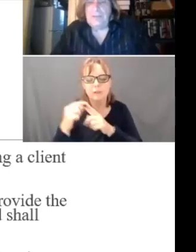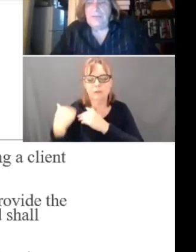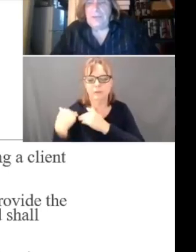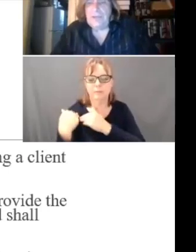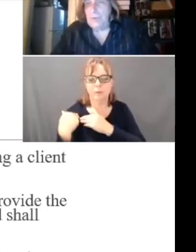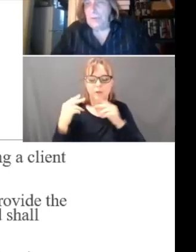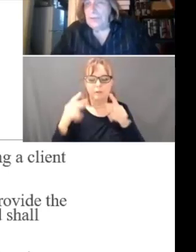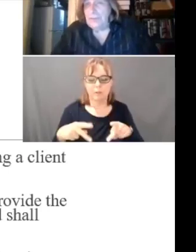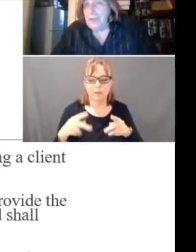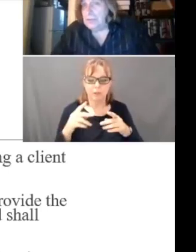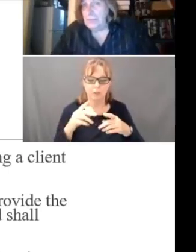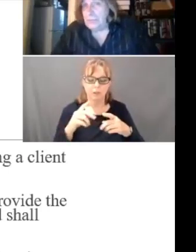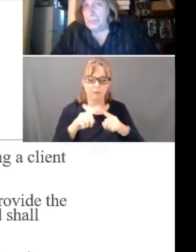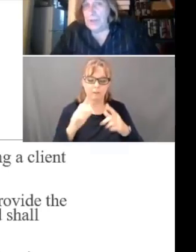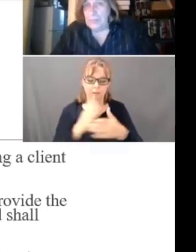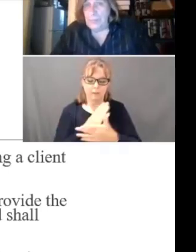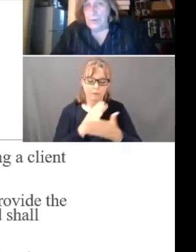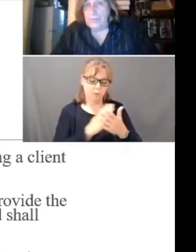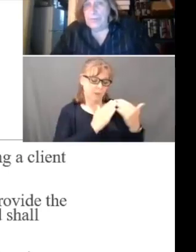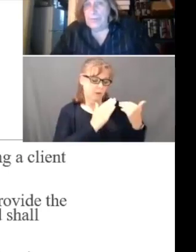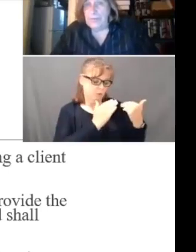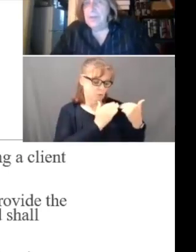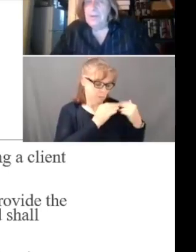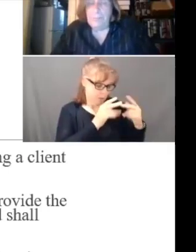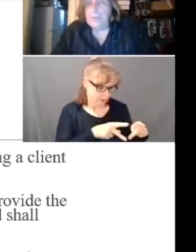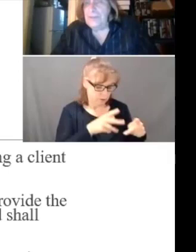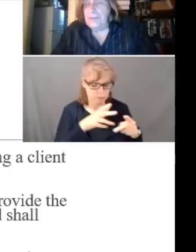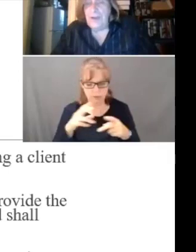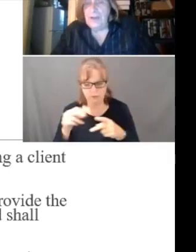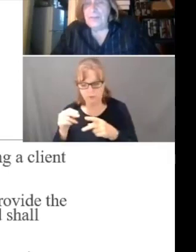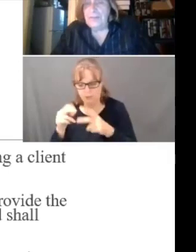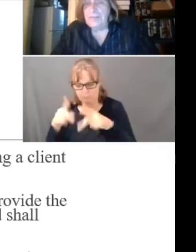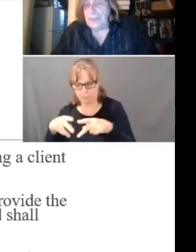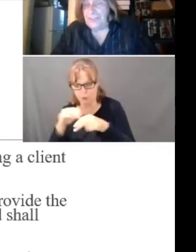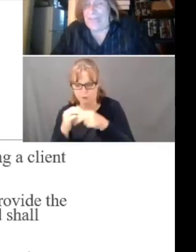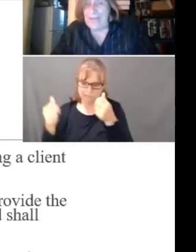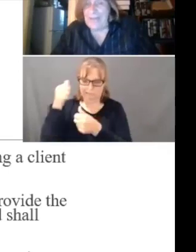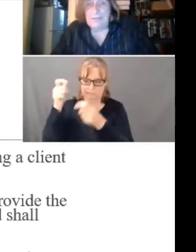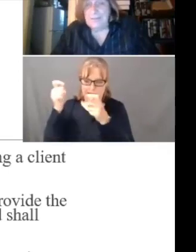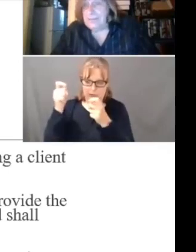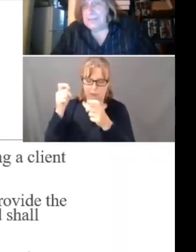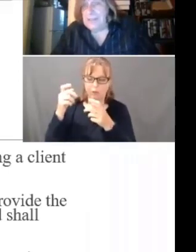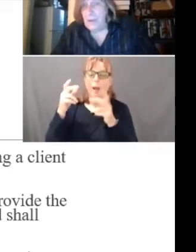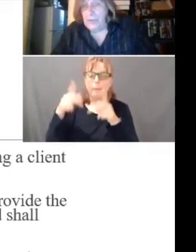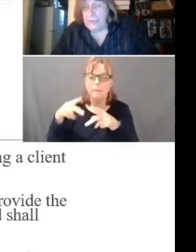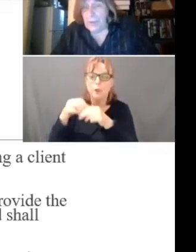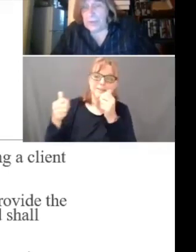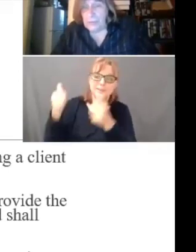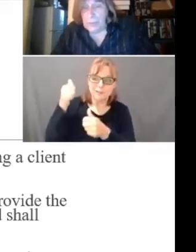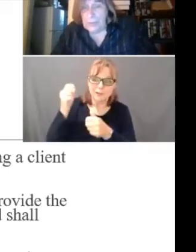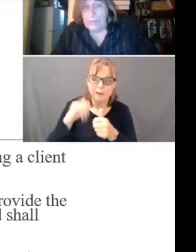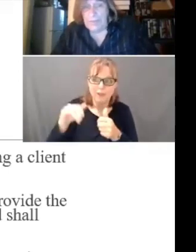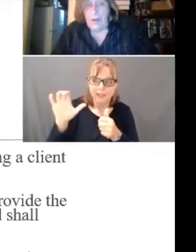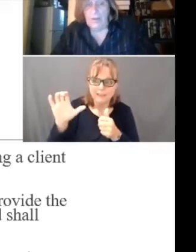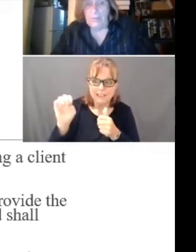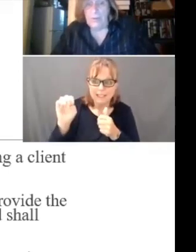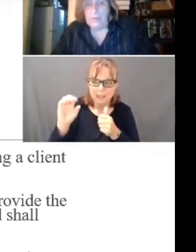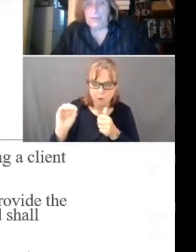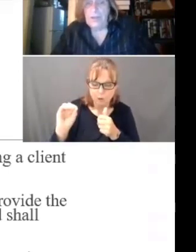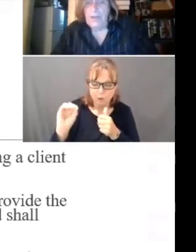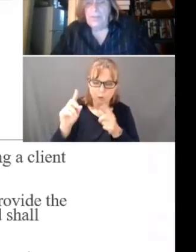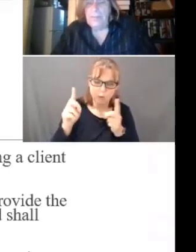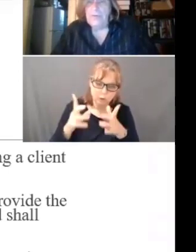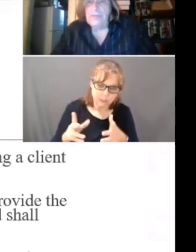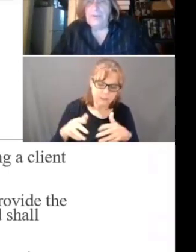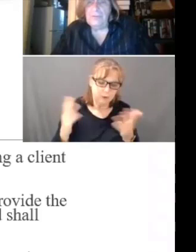distinction between the person in charge is responsible person is person in charge is just that, the CEO, the director, whatever they call the